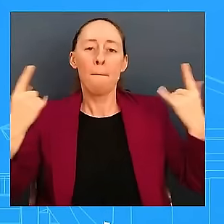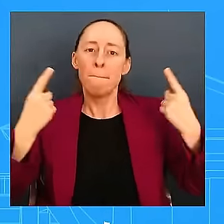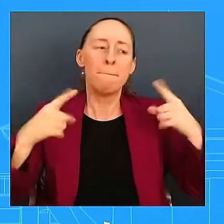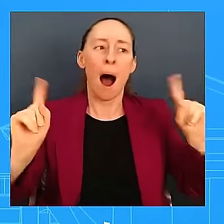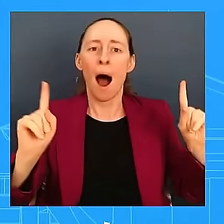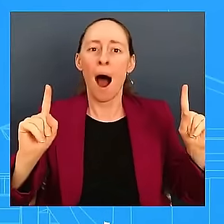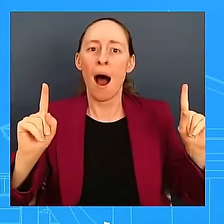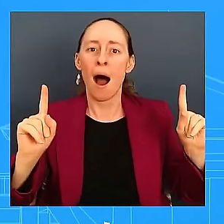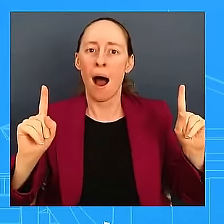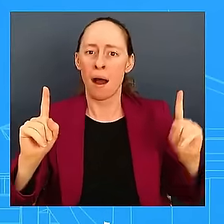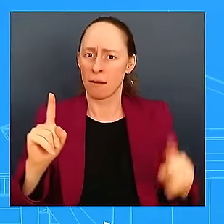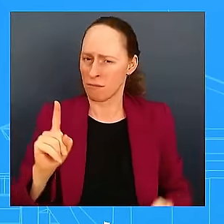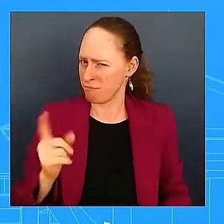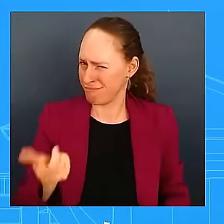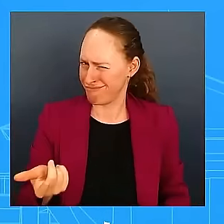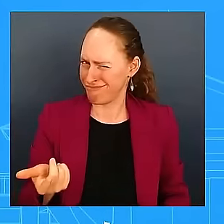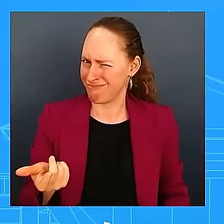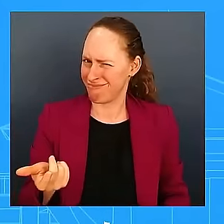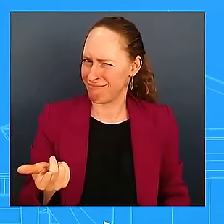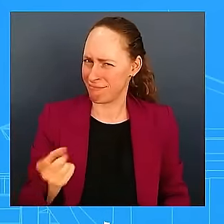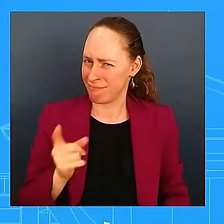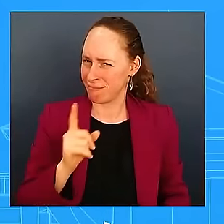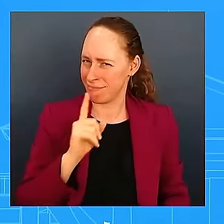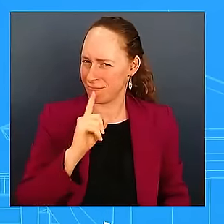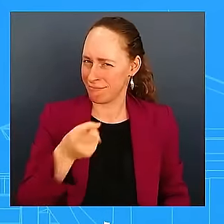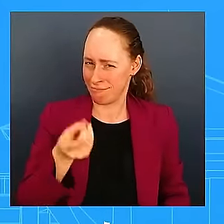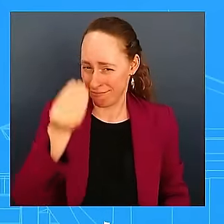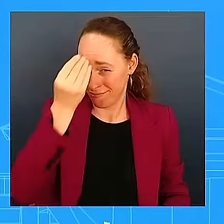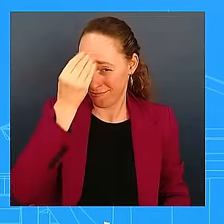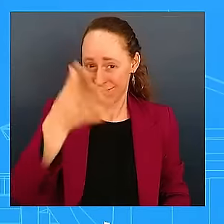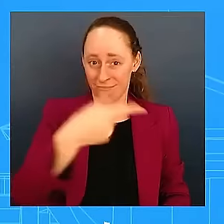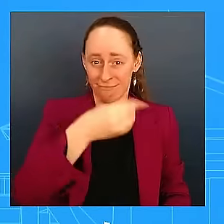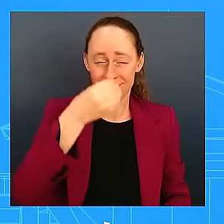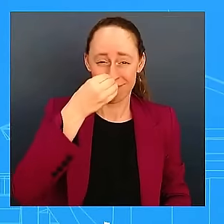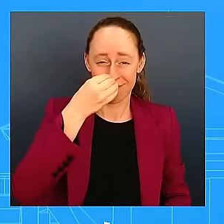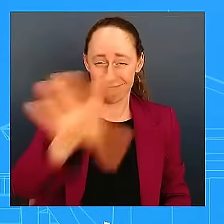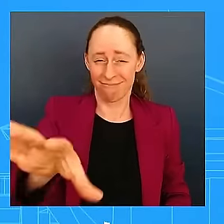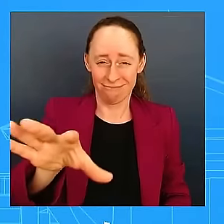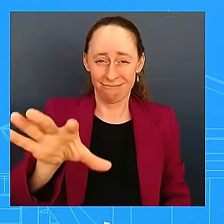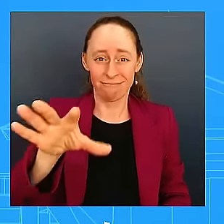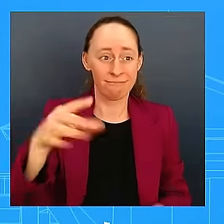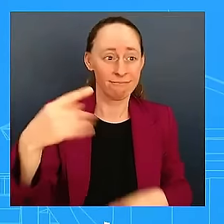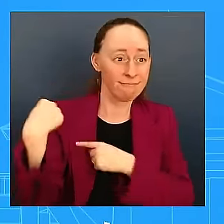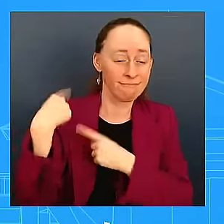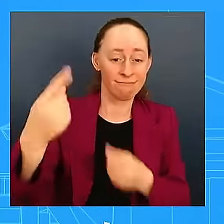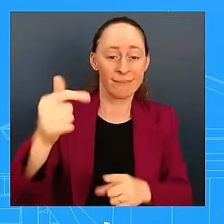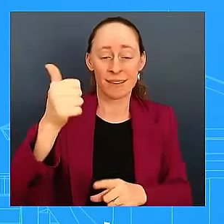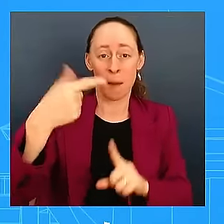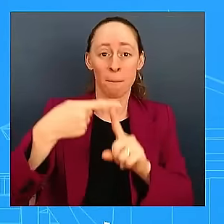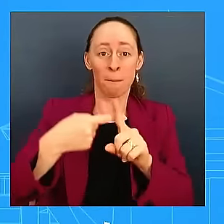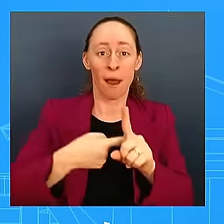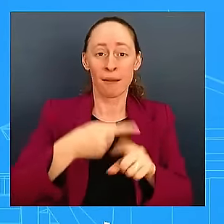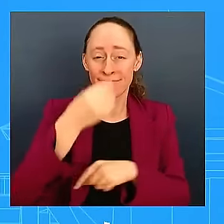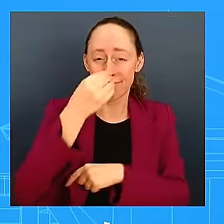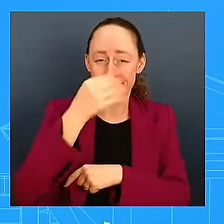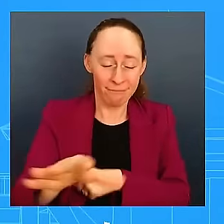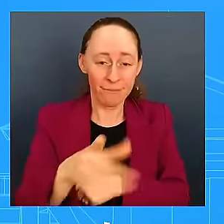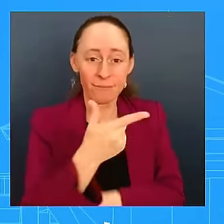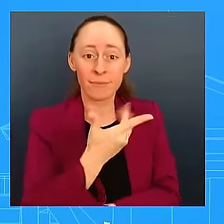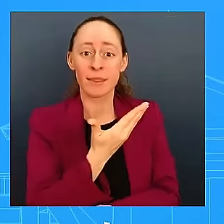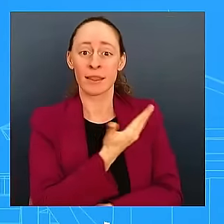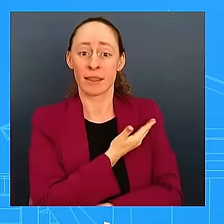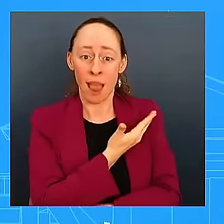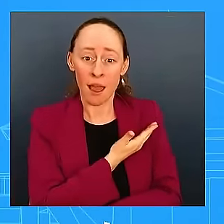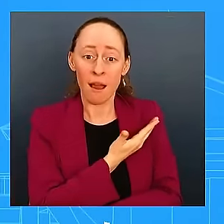to you over maybe 10 months and the White House failed to secure a ceasefire between Israel and Hamas? The